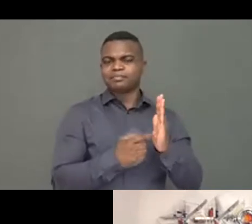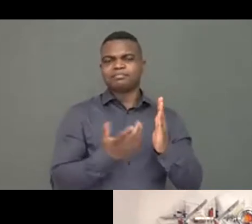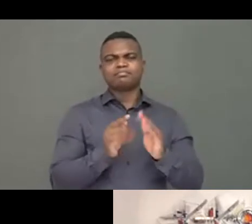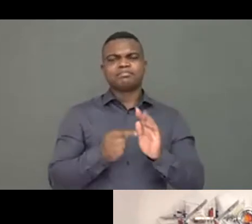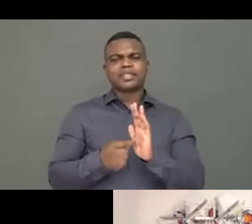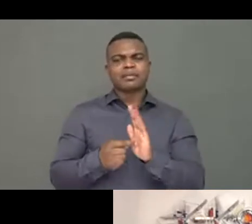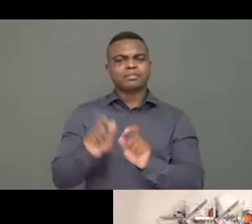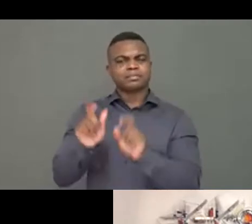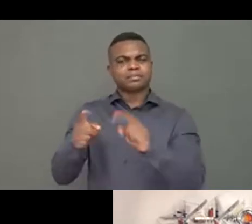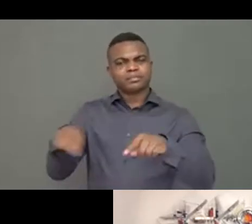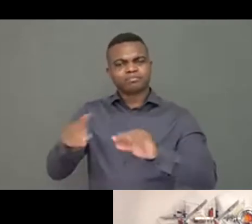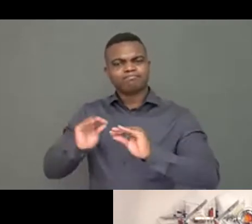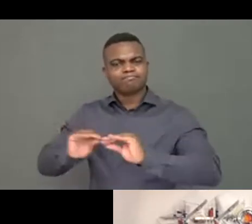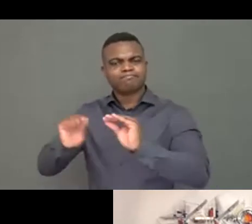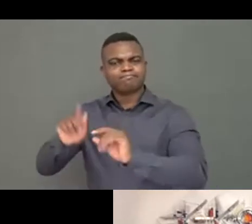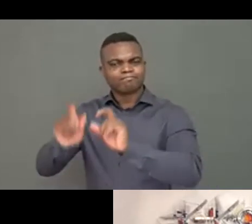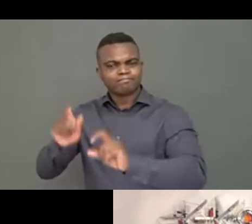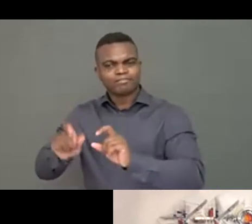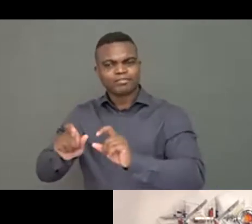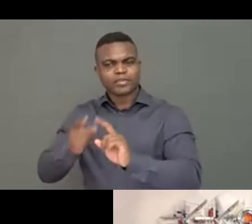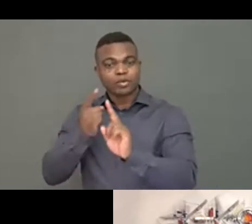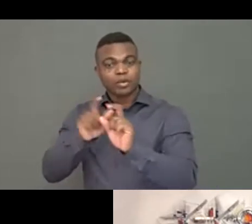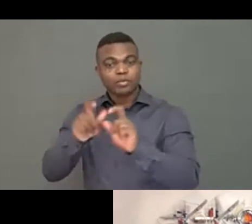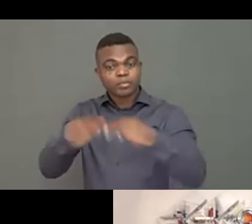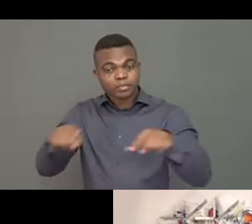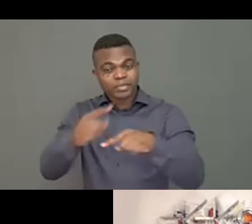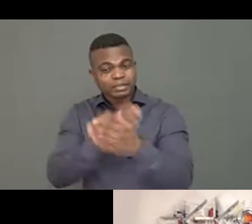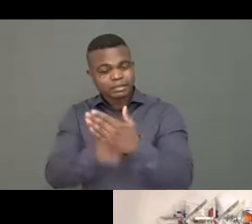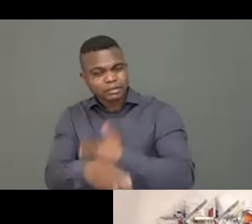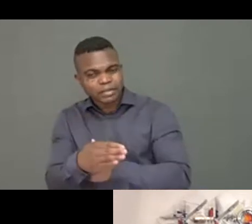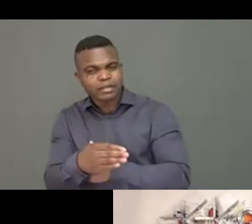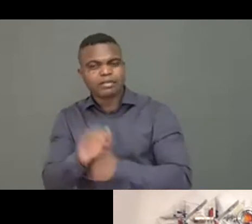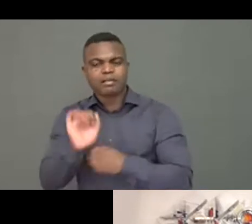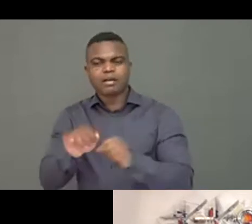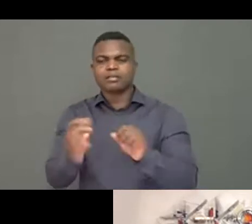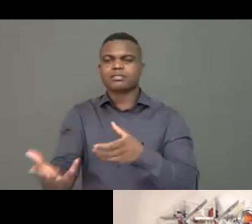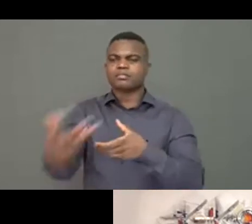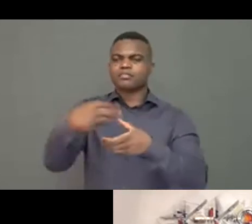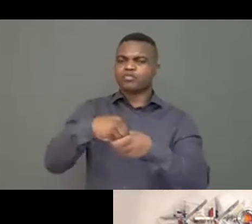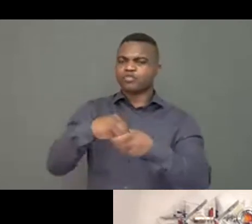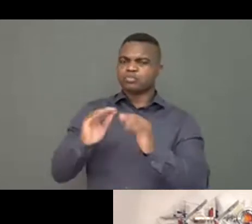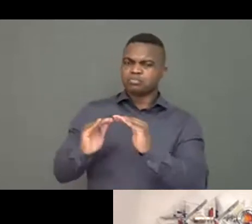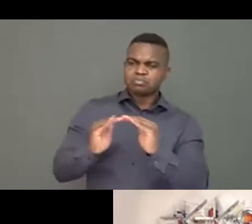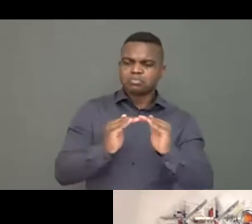verified, we can clearly see if it's performing very well on that. If not, they will need to reinforce